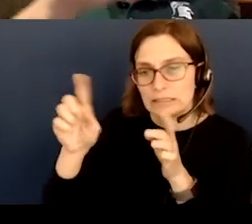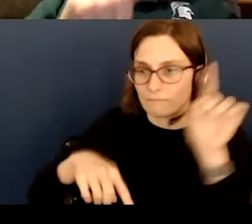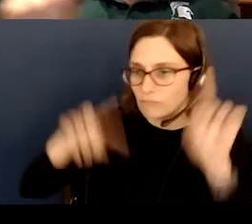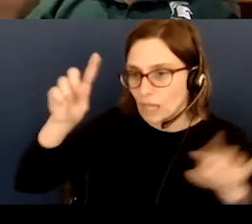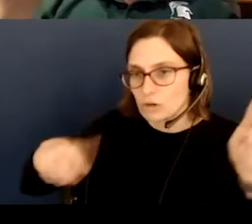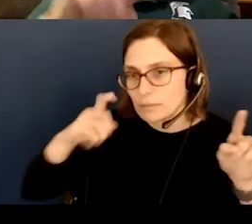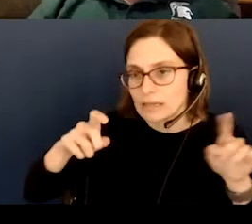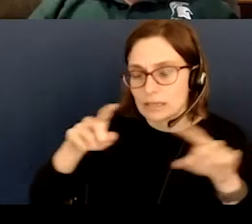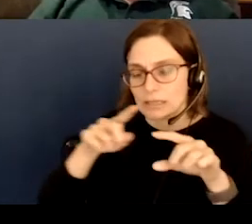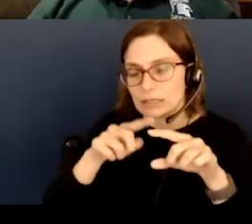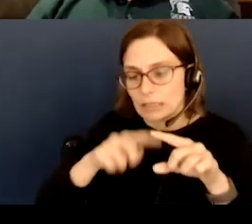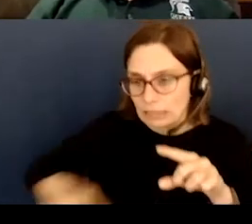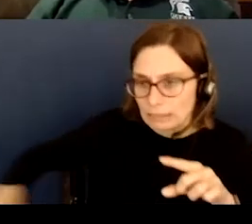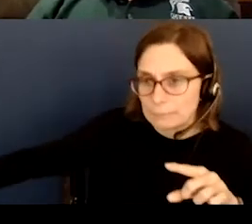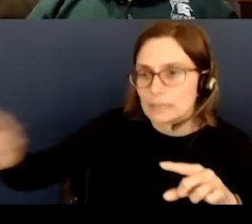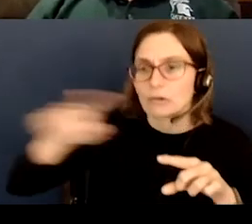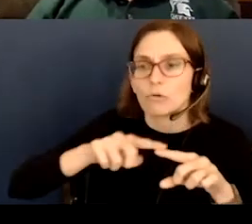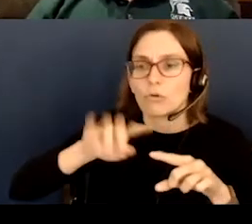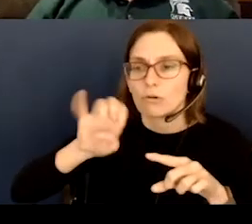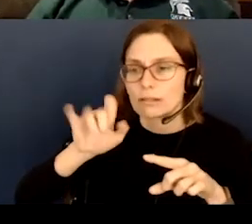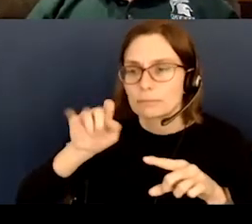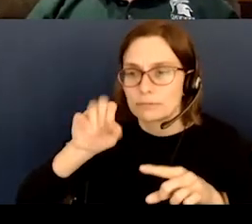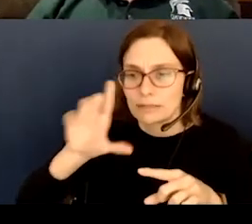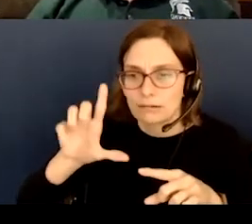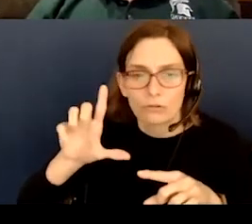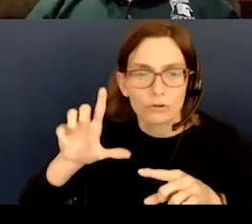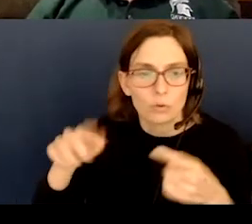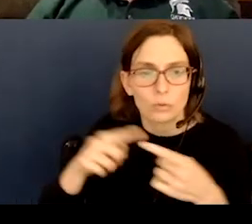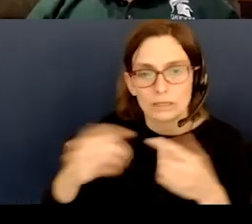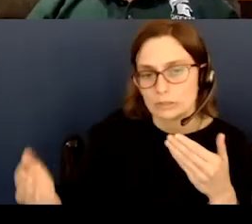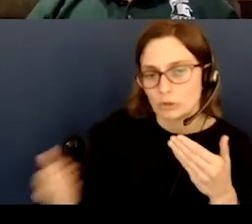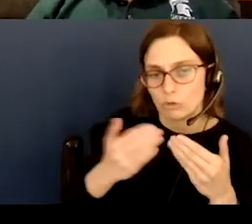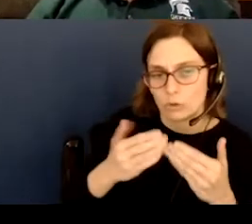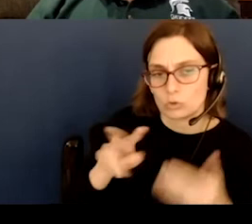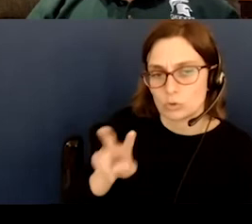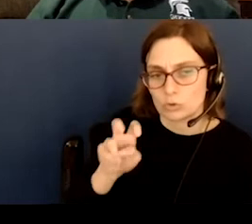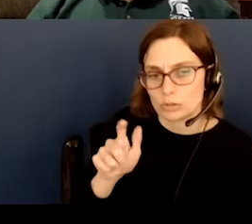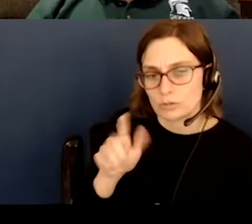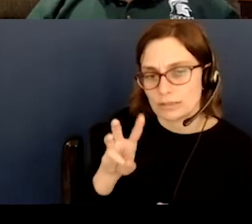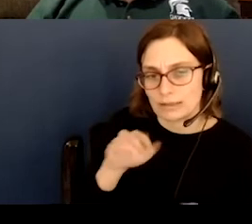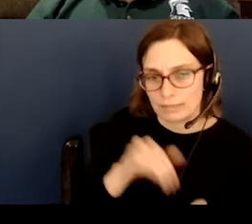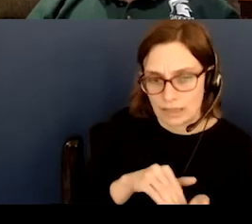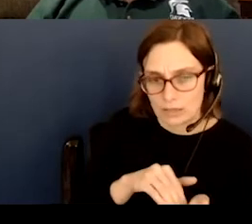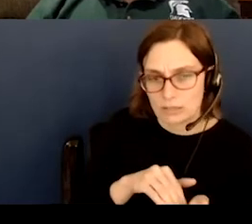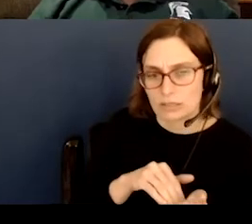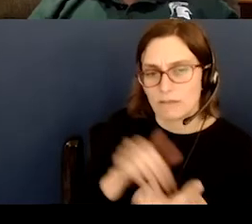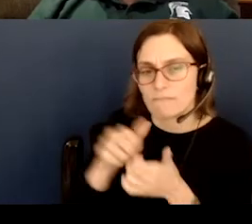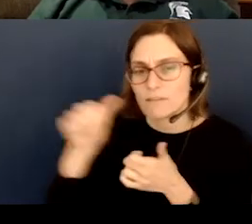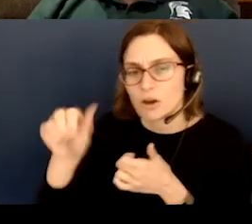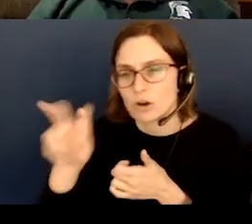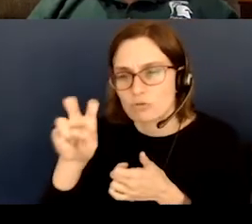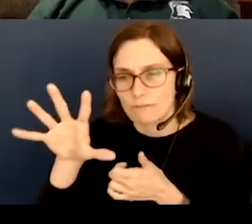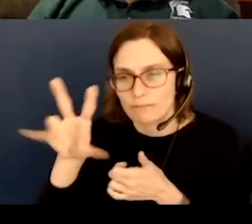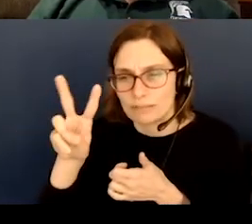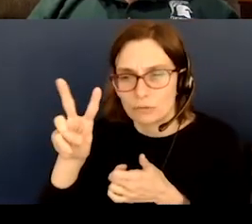a circle. It goes more like an ellipse. When it's close, it's 226,000 miles. When it's far, it's 252,000